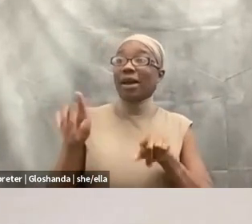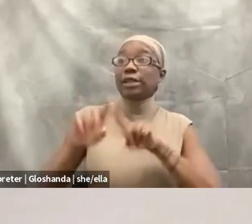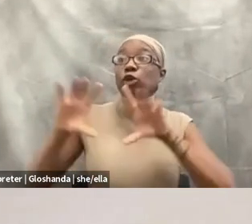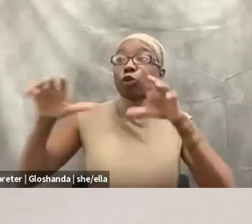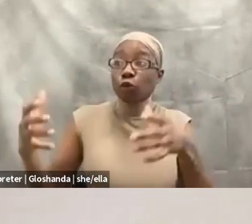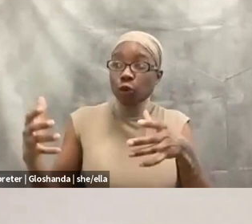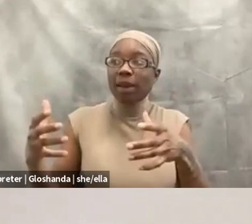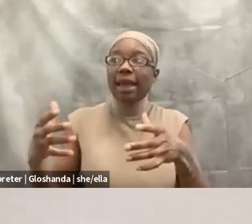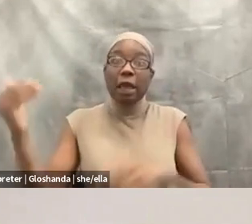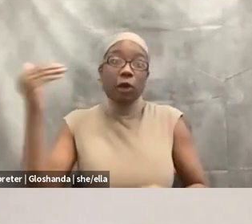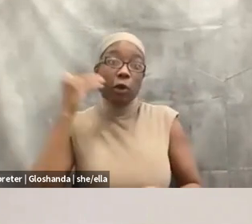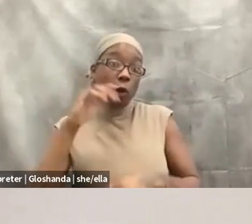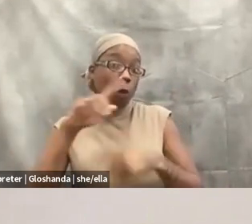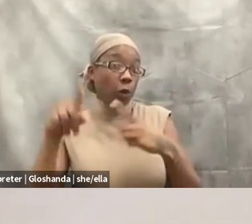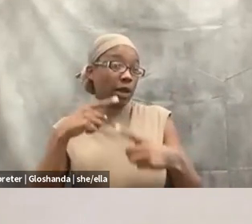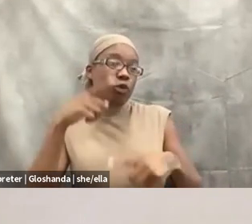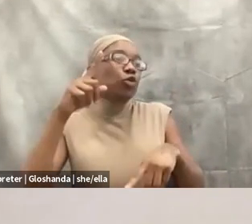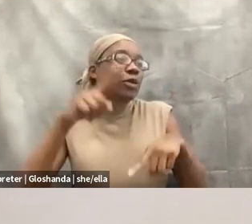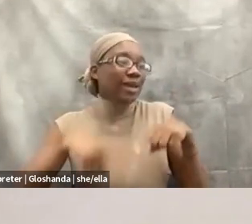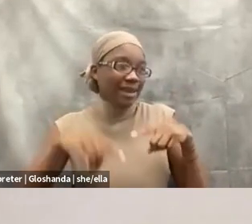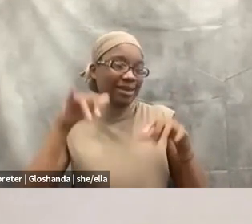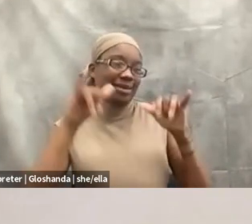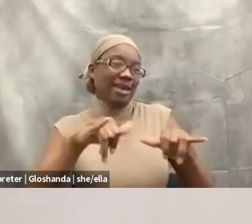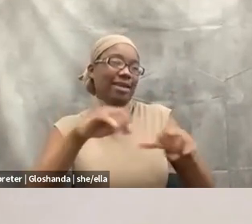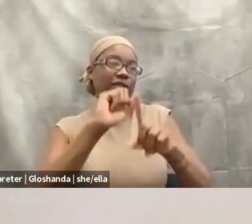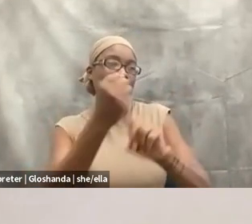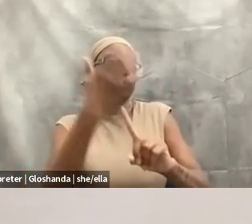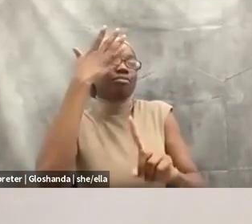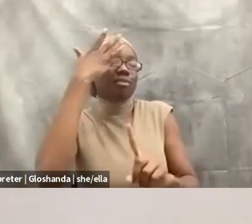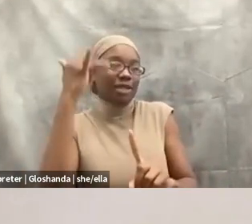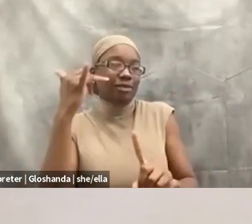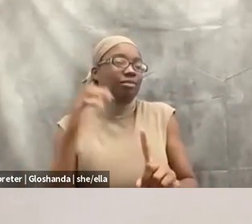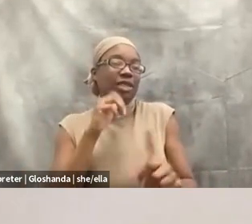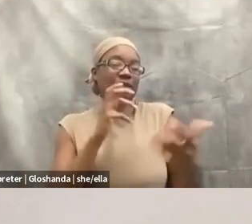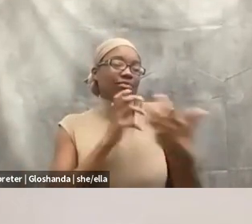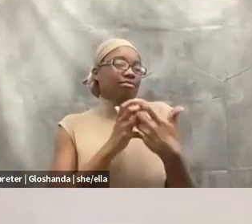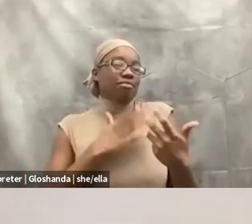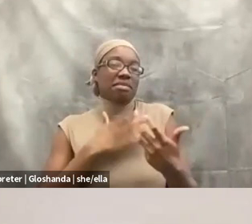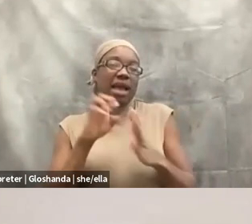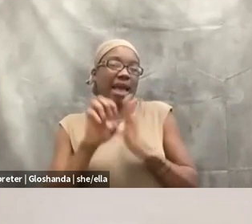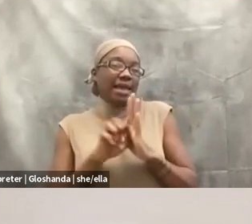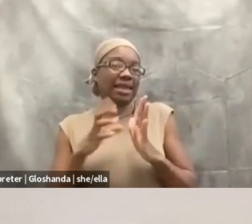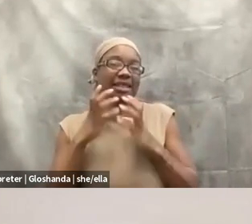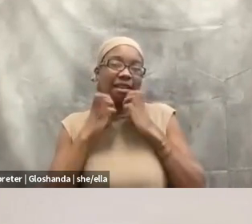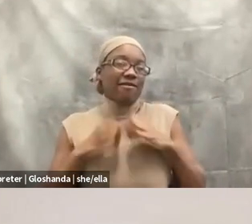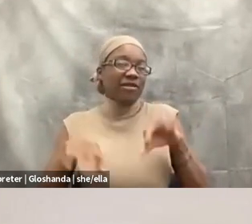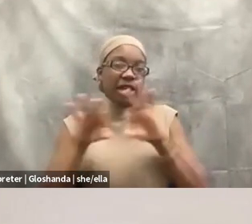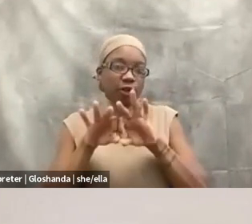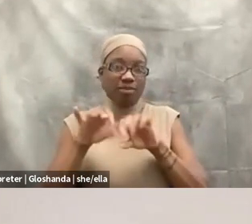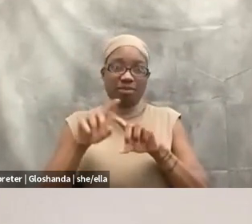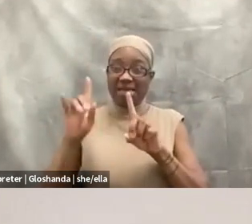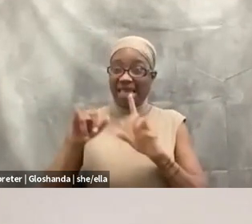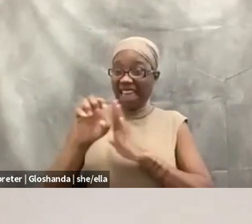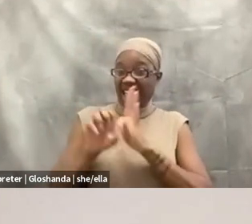not be able to stay in a situation because of your ethics and values, but the, the ethical dilemma should never, should never disappear.